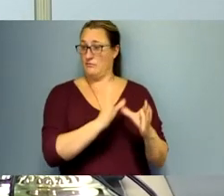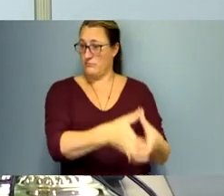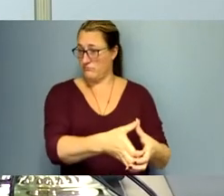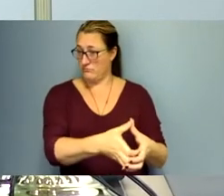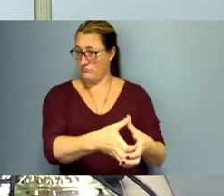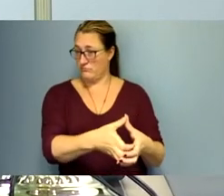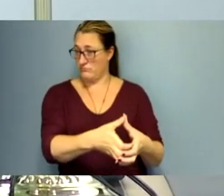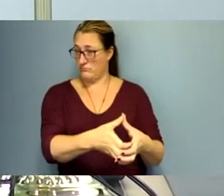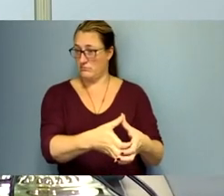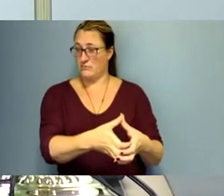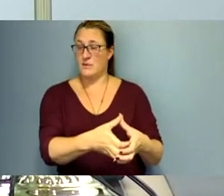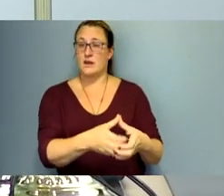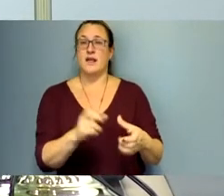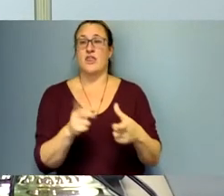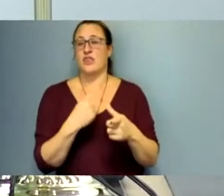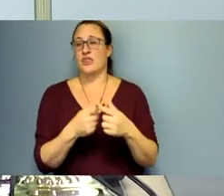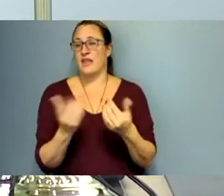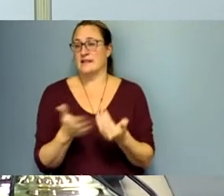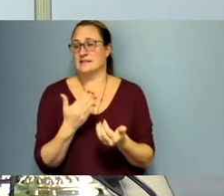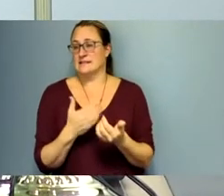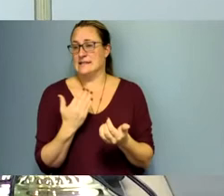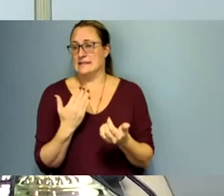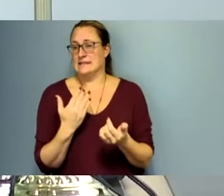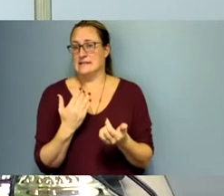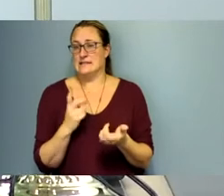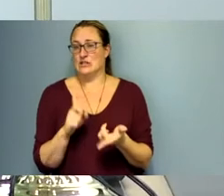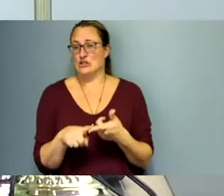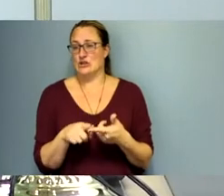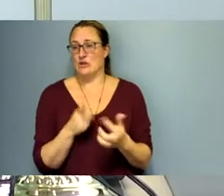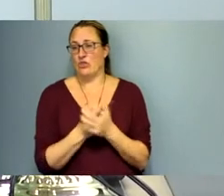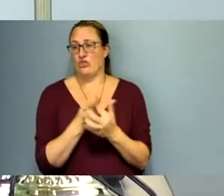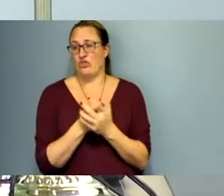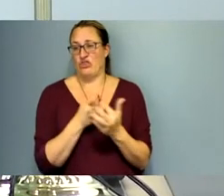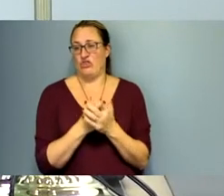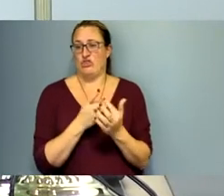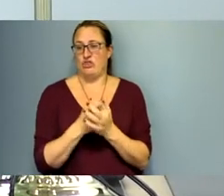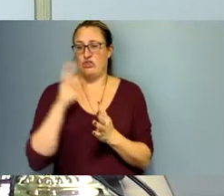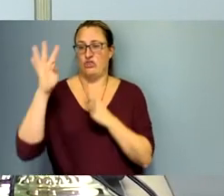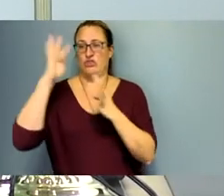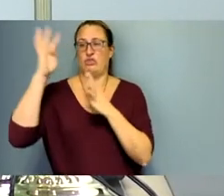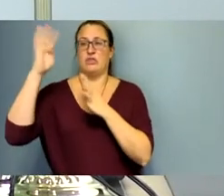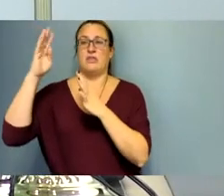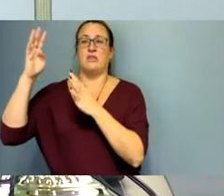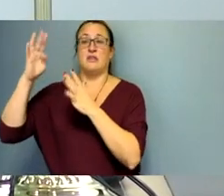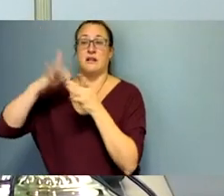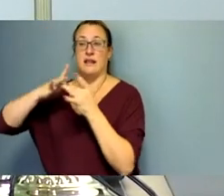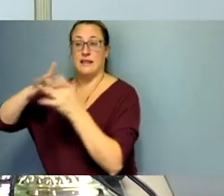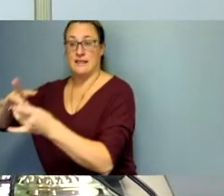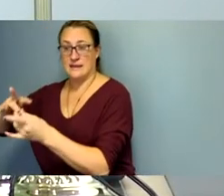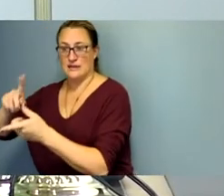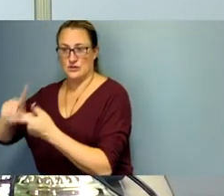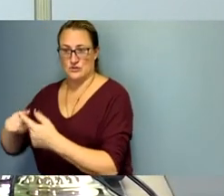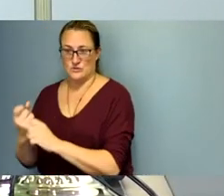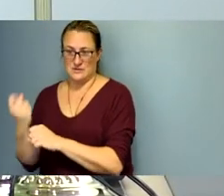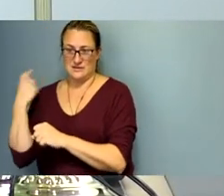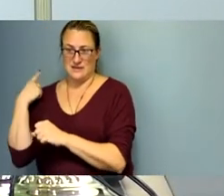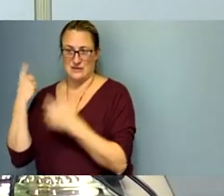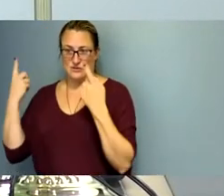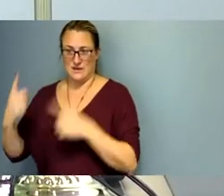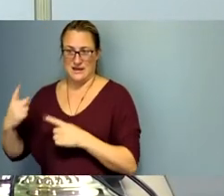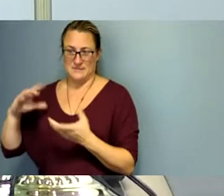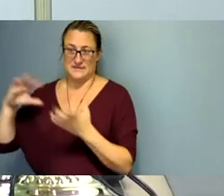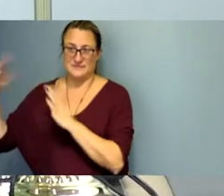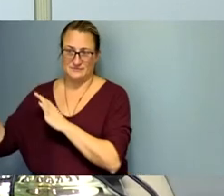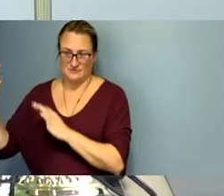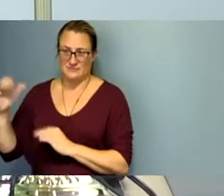to say the kinds of things that lead to a january 6th um and